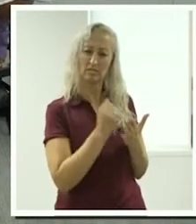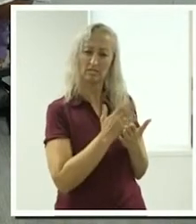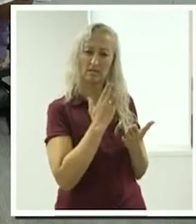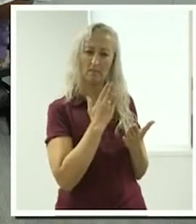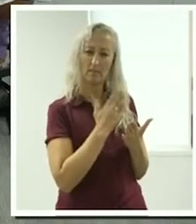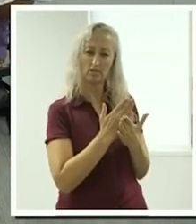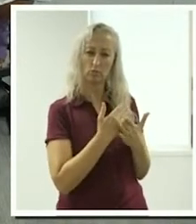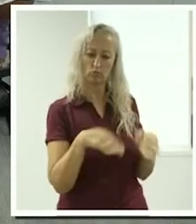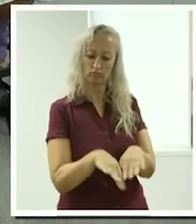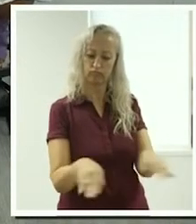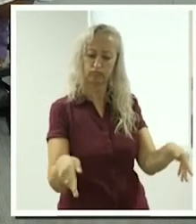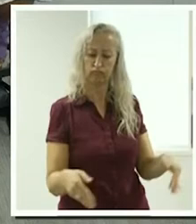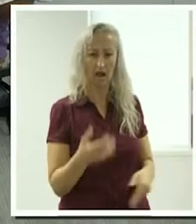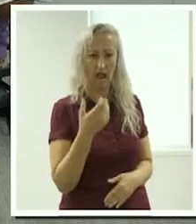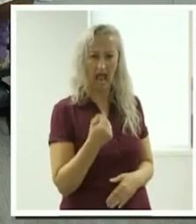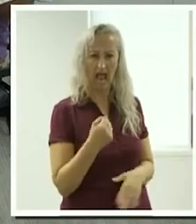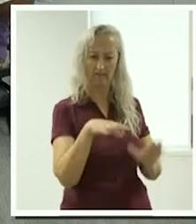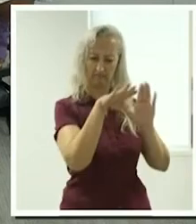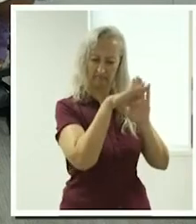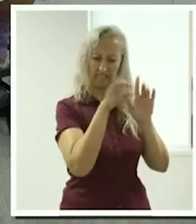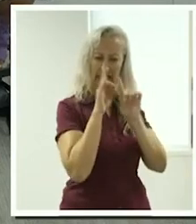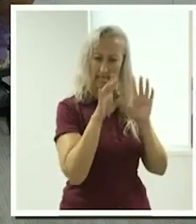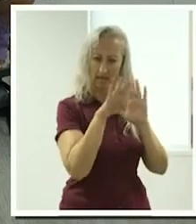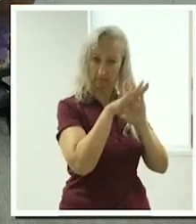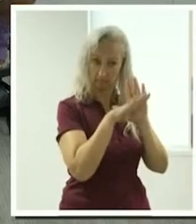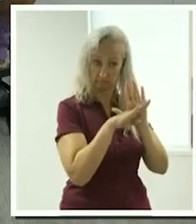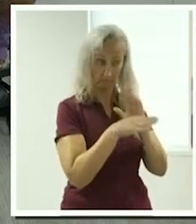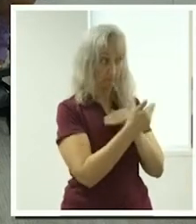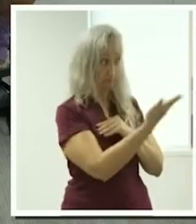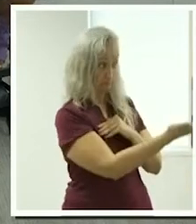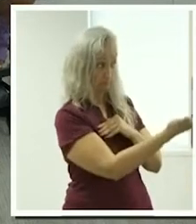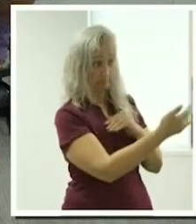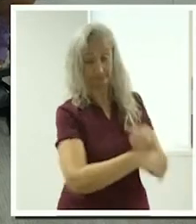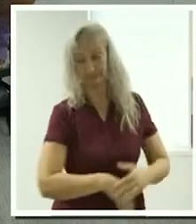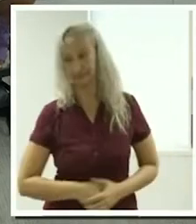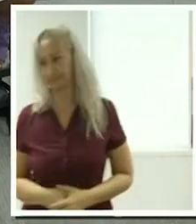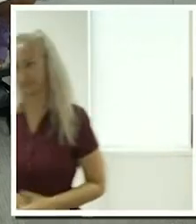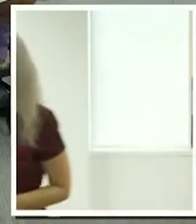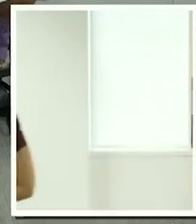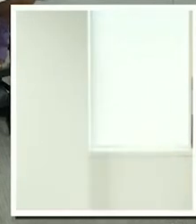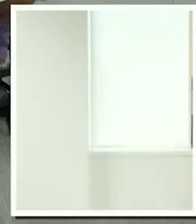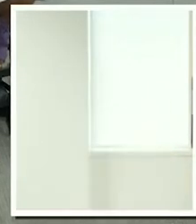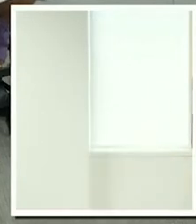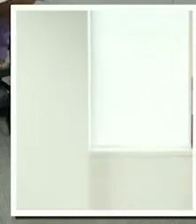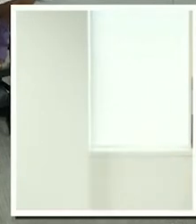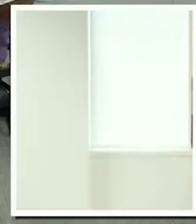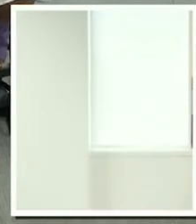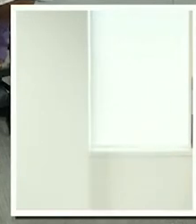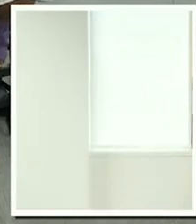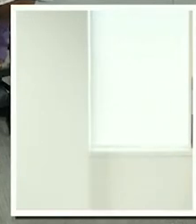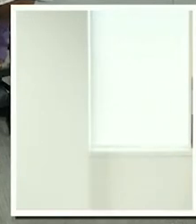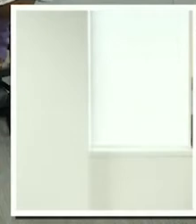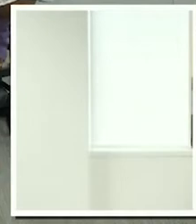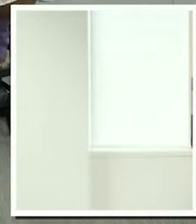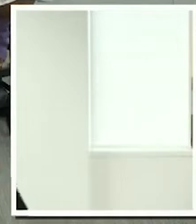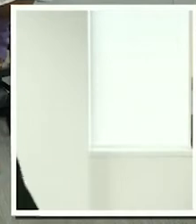parameters are set. Tammy, do you want to talk about that? Boundaries are very important for the protection of yourself, so as